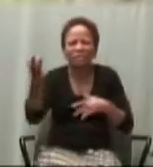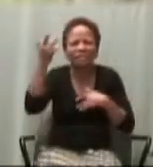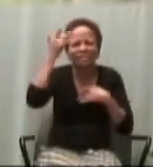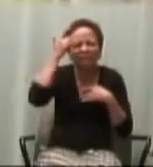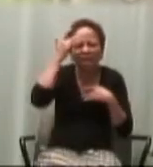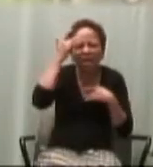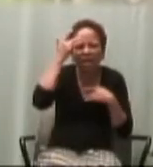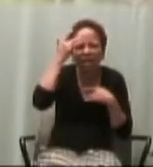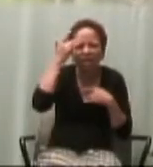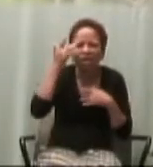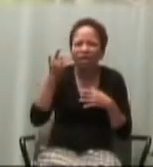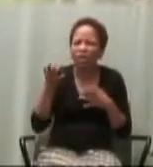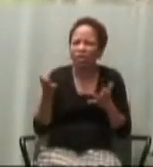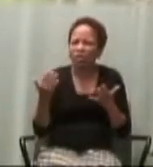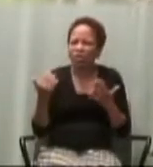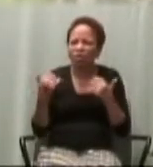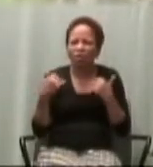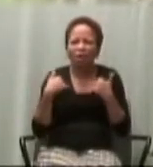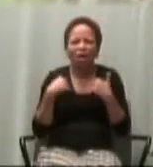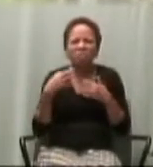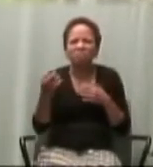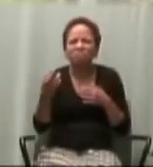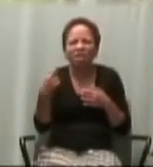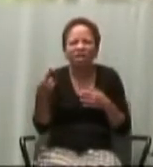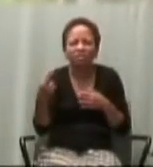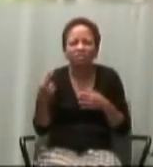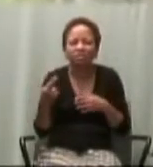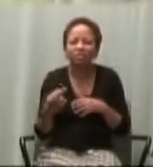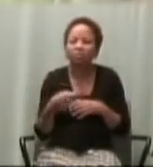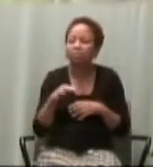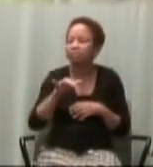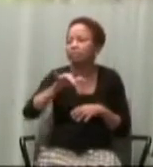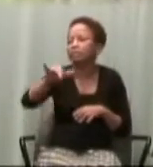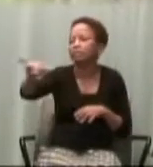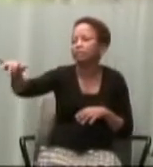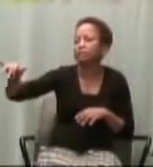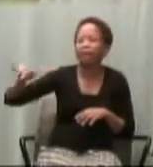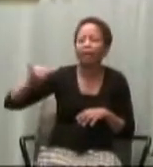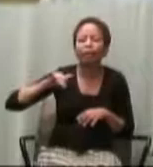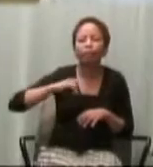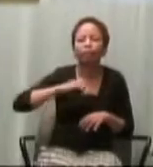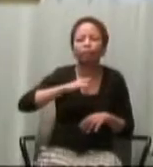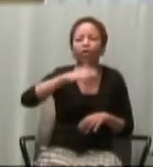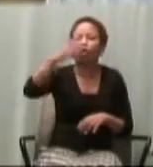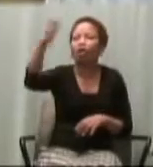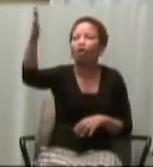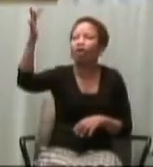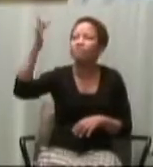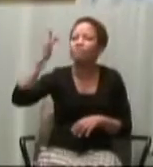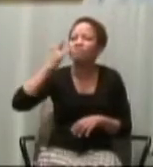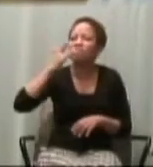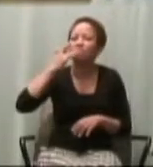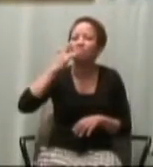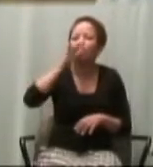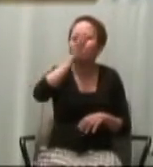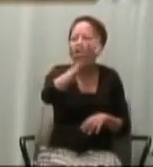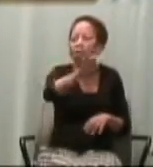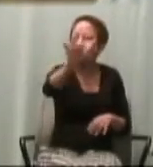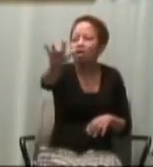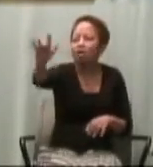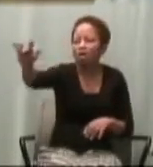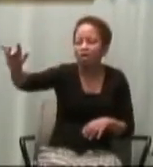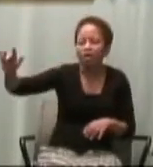they too all are favored and we treat favored people